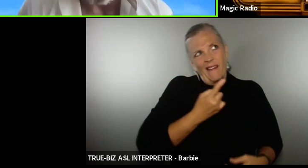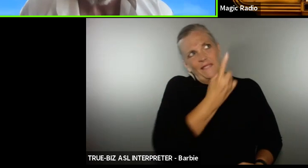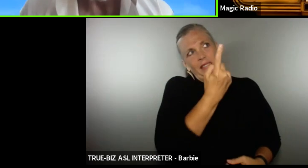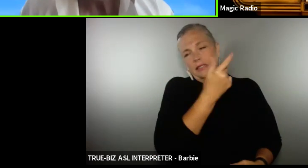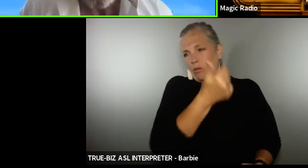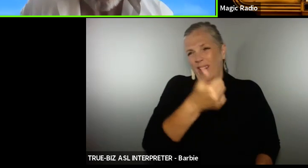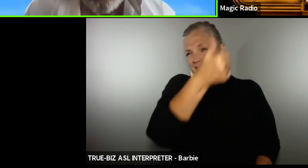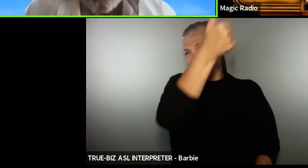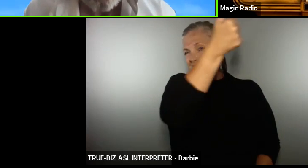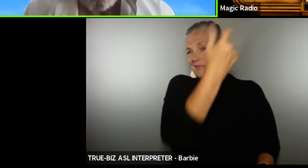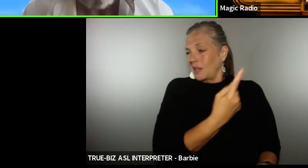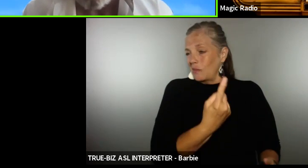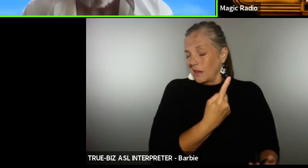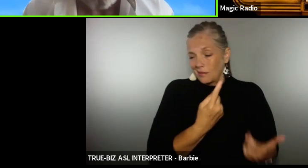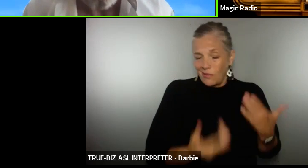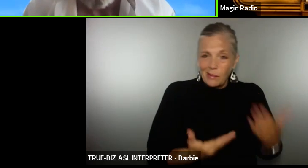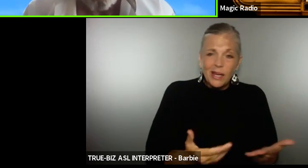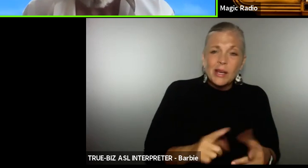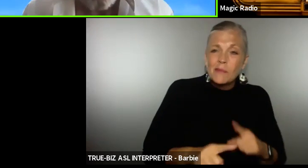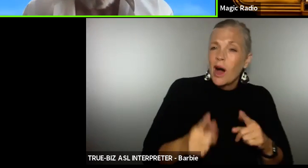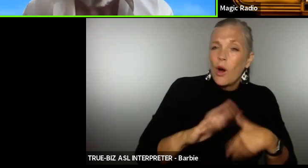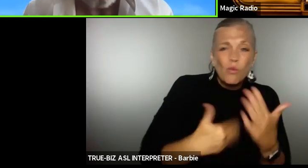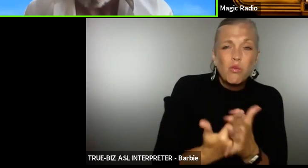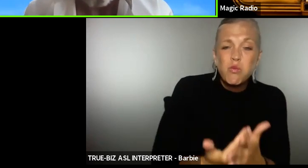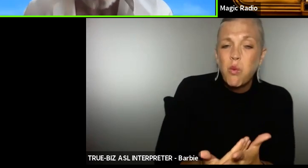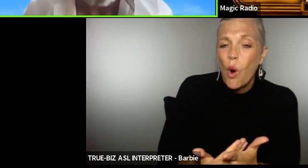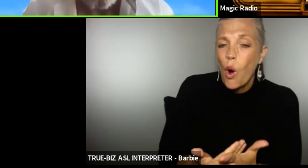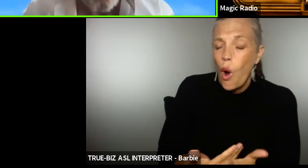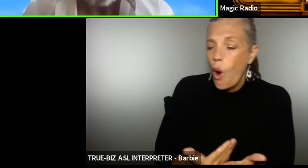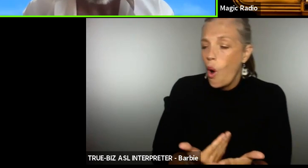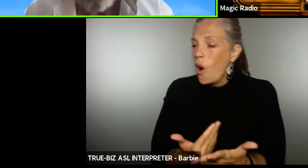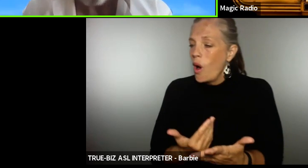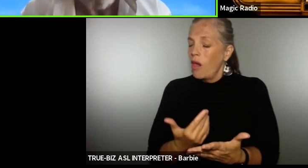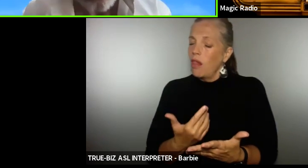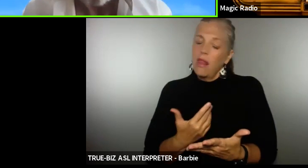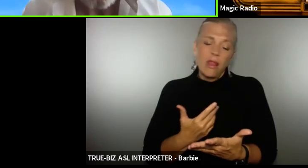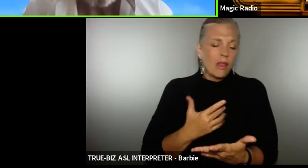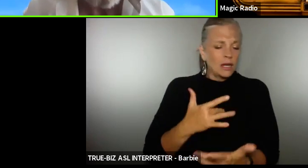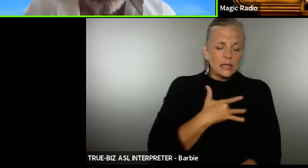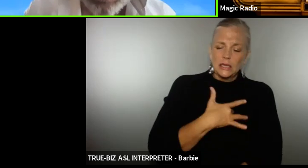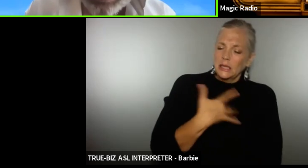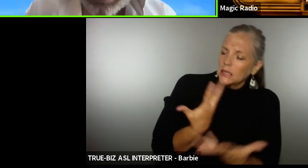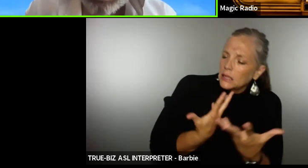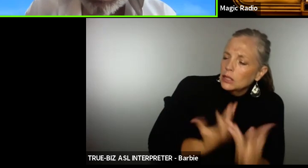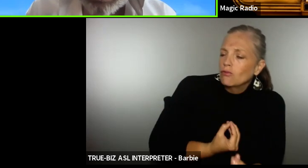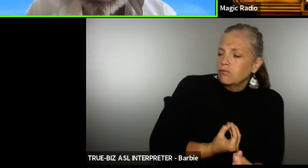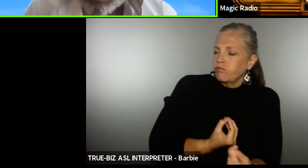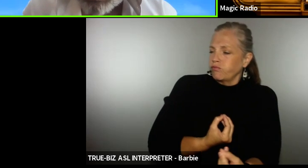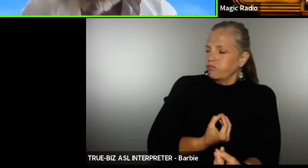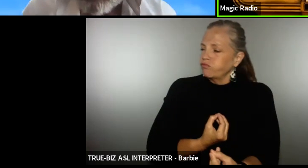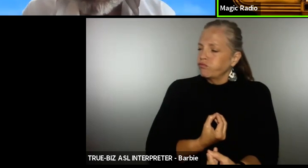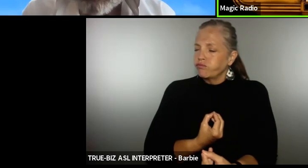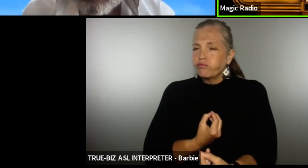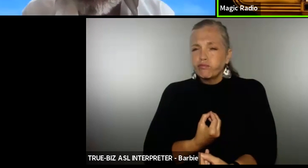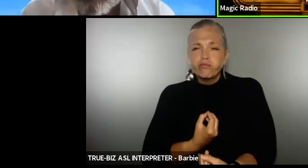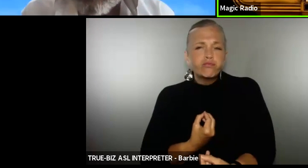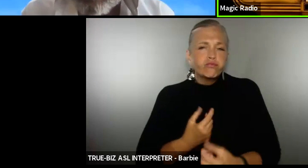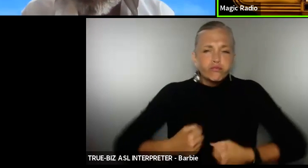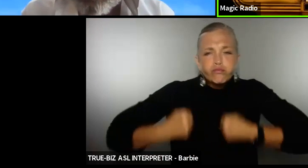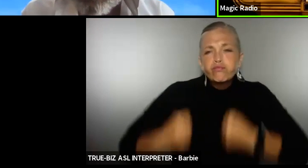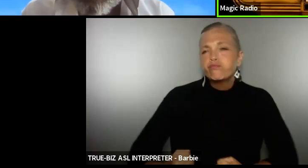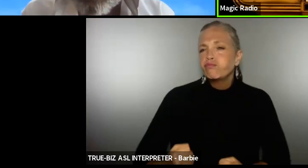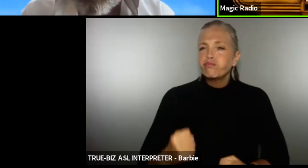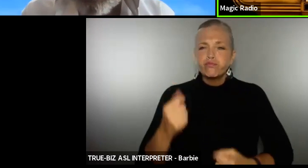somehow somewhere we're all heart and mouth you and I and we're not particularly smart will Americans